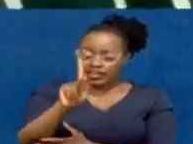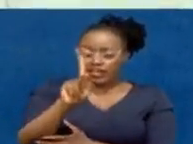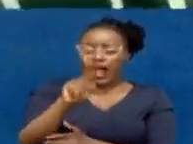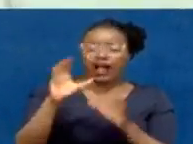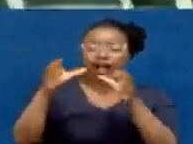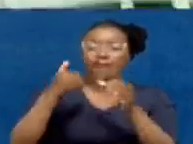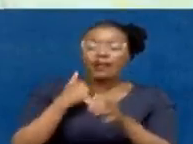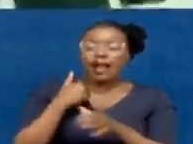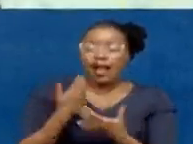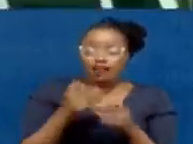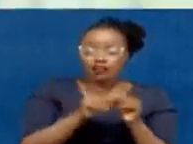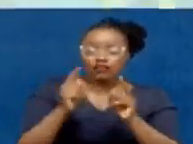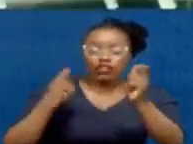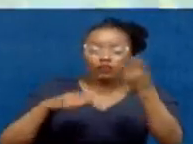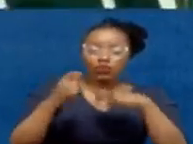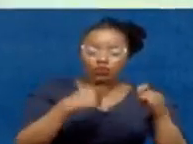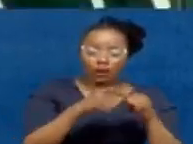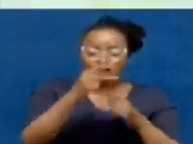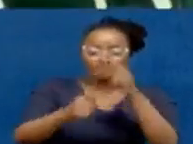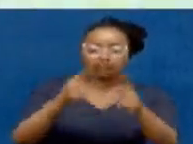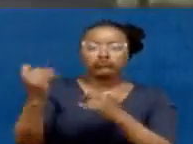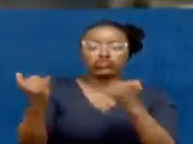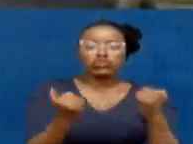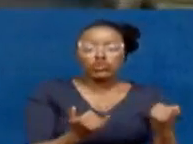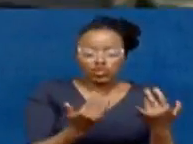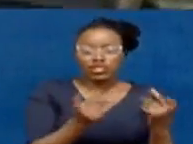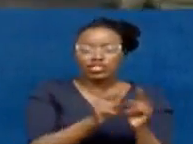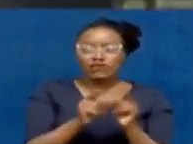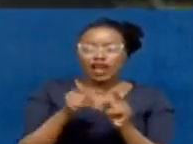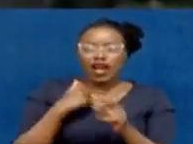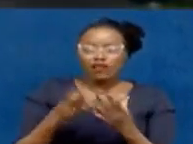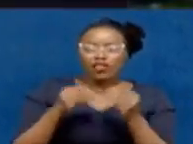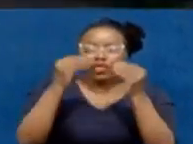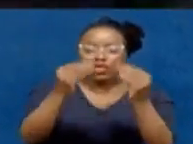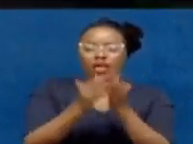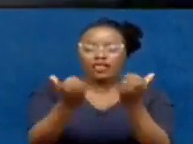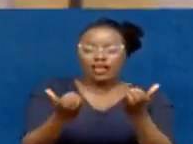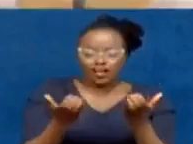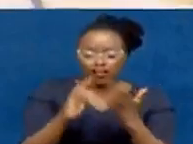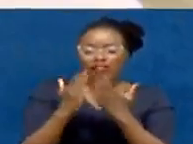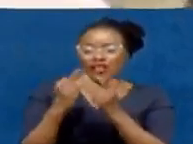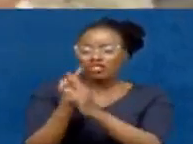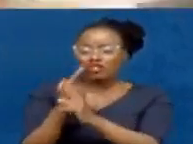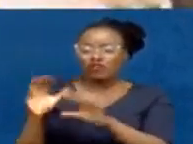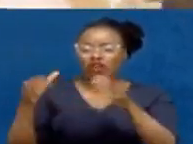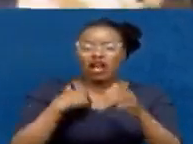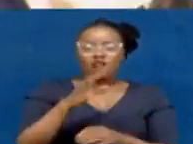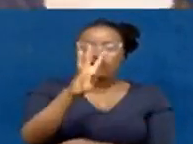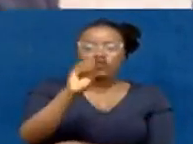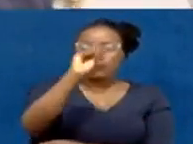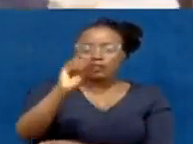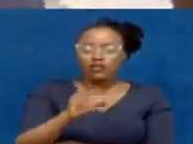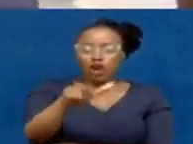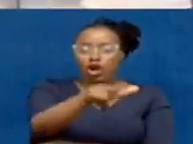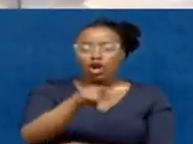IBC had bungled the procurement process by introducing a vague provision requiring the bidding firms to have 40% local